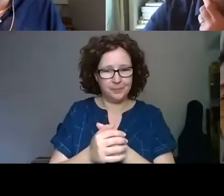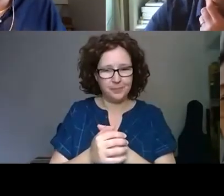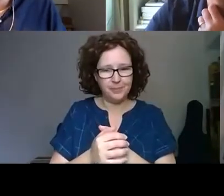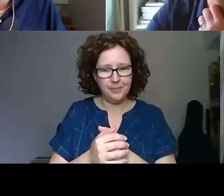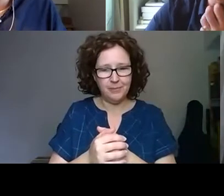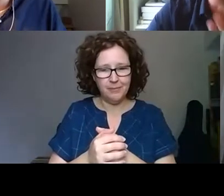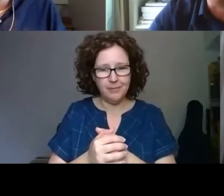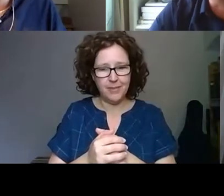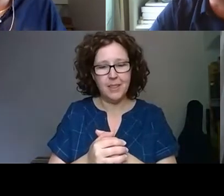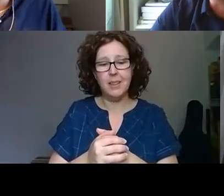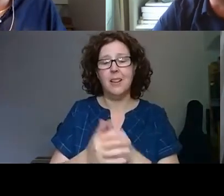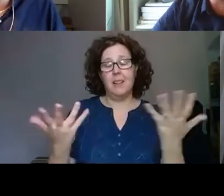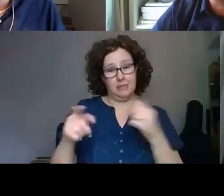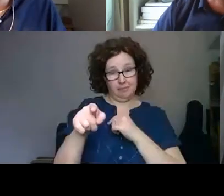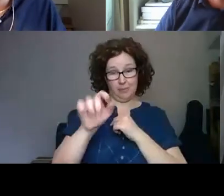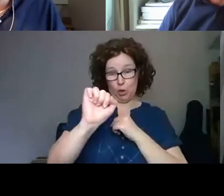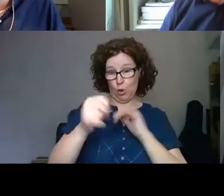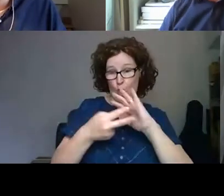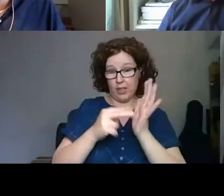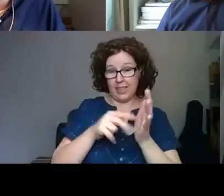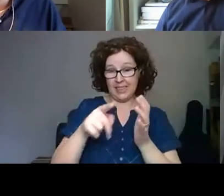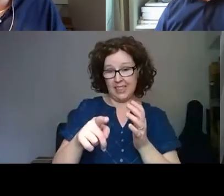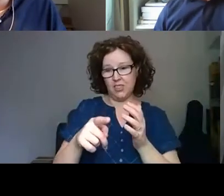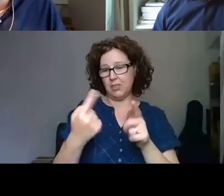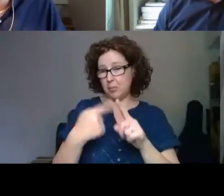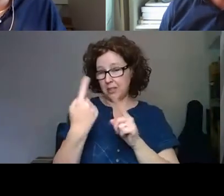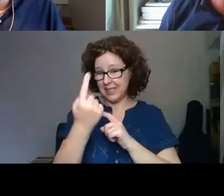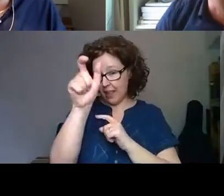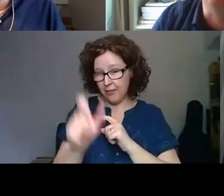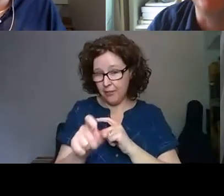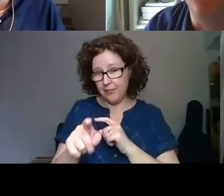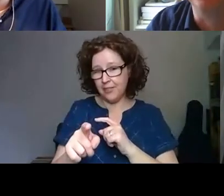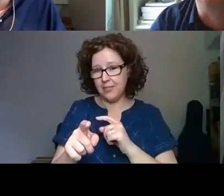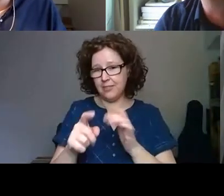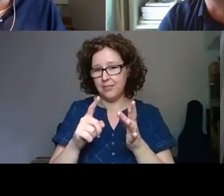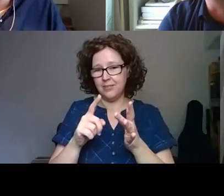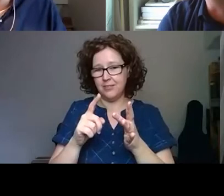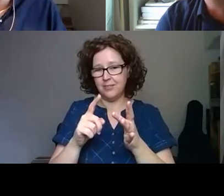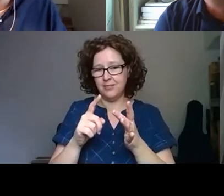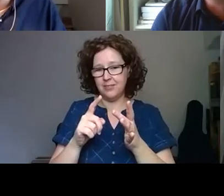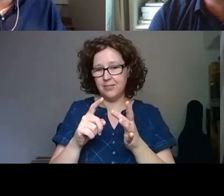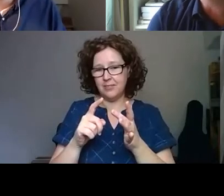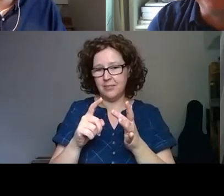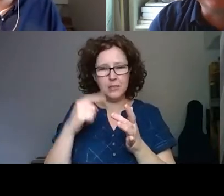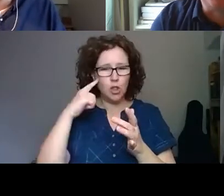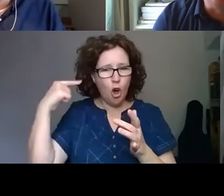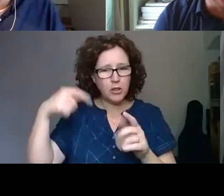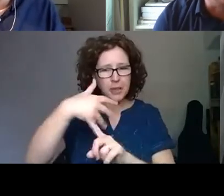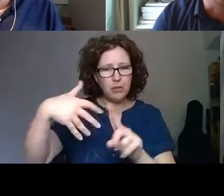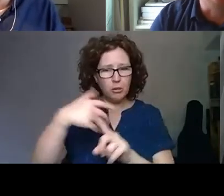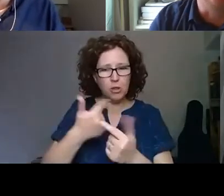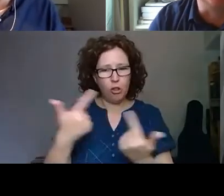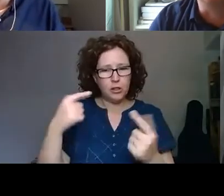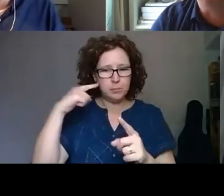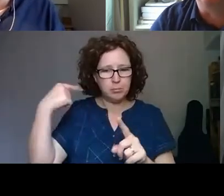You, as an organisation and as a thinker and a leader in this area, Irini, you were already helping us to understand what